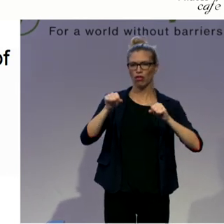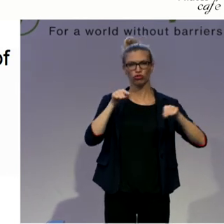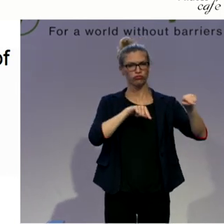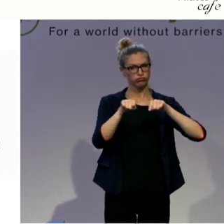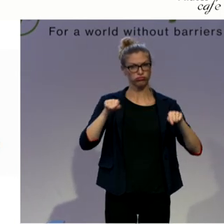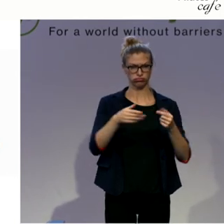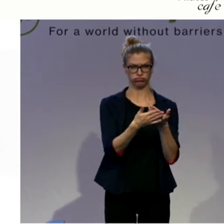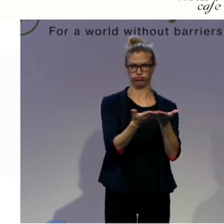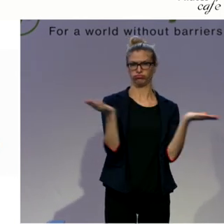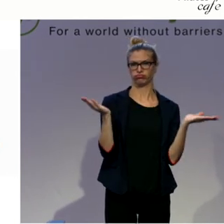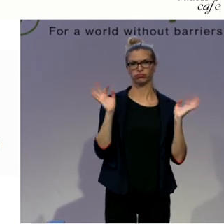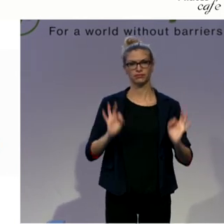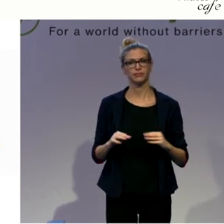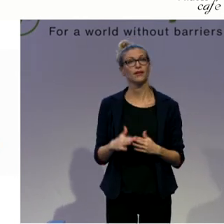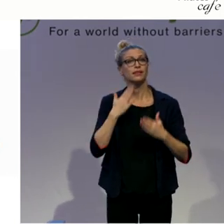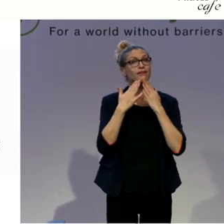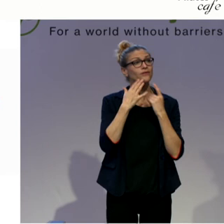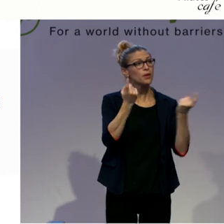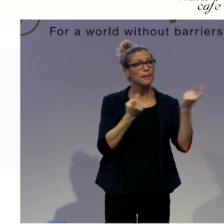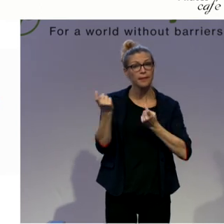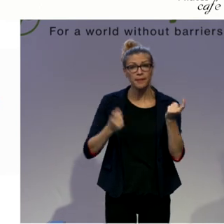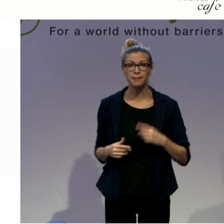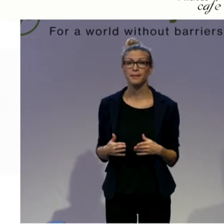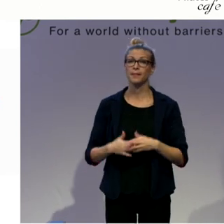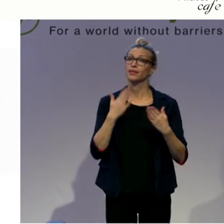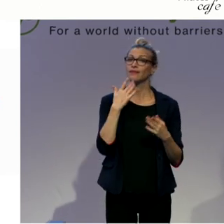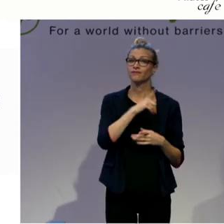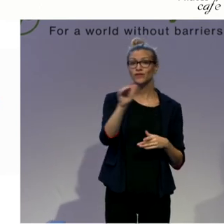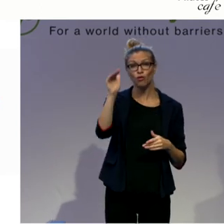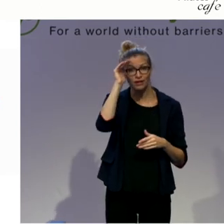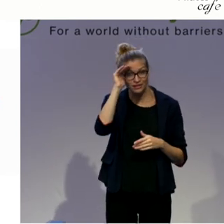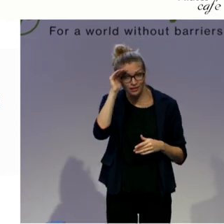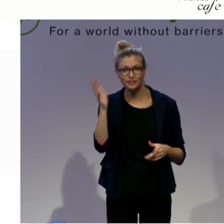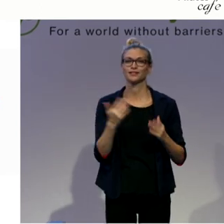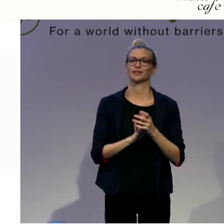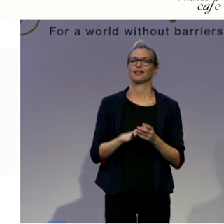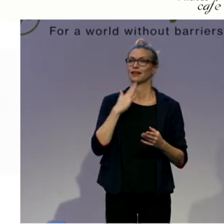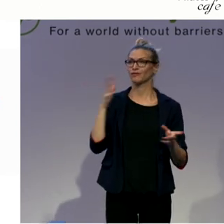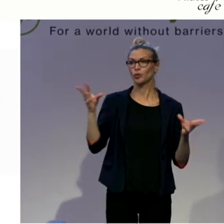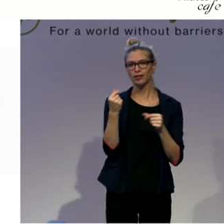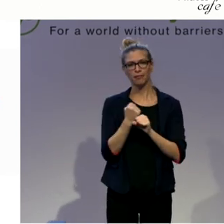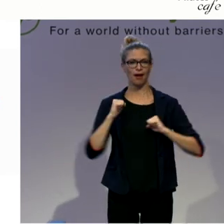for coming and listening and exercising. And please enjoy your day.